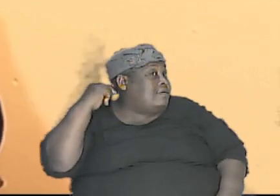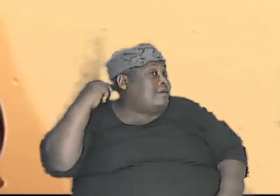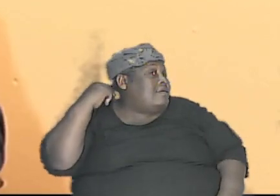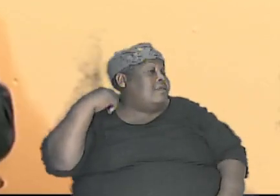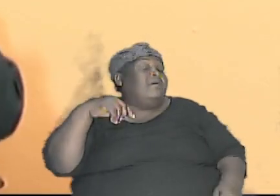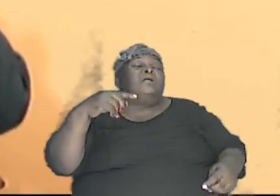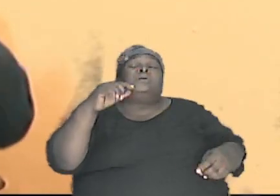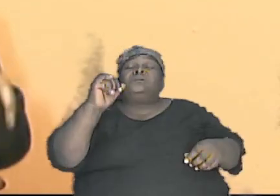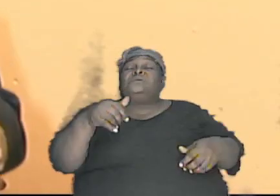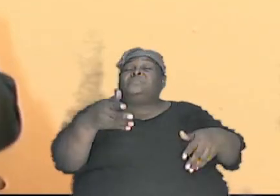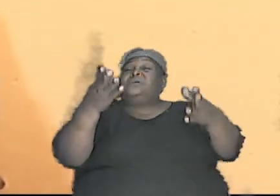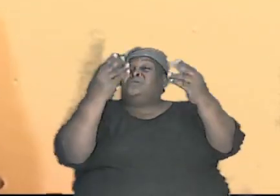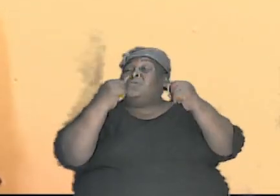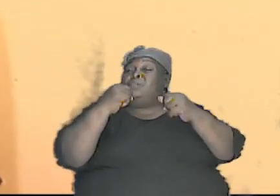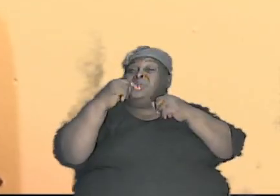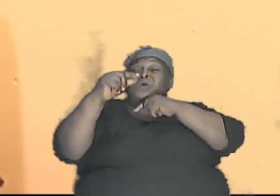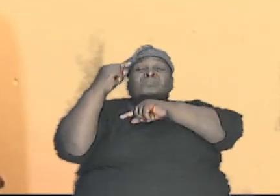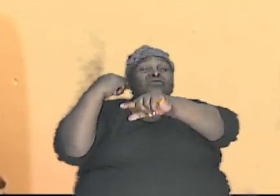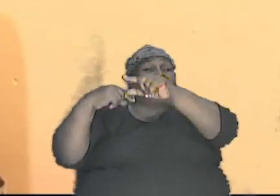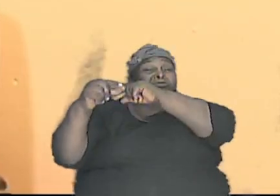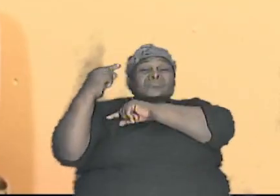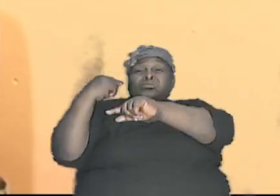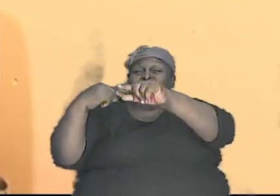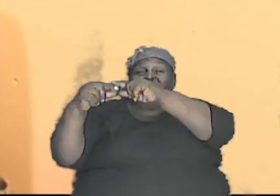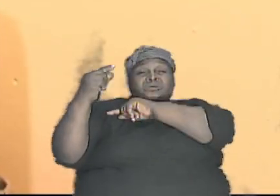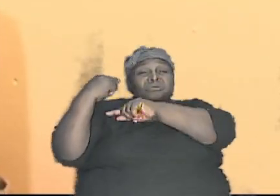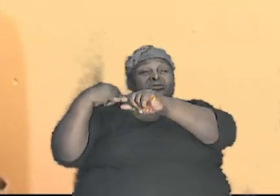as a result of genetic diversity